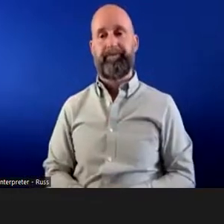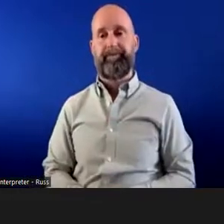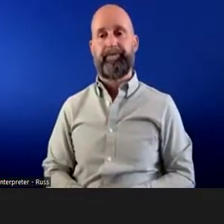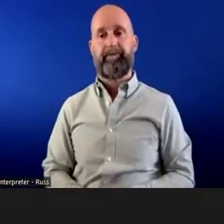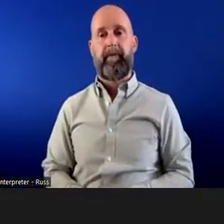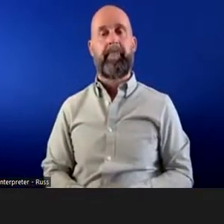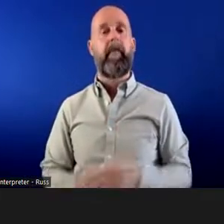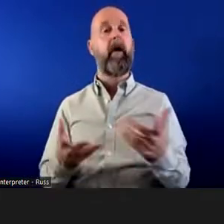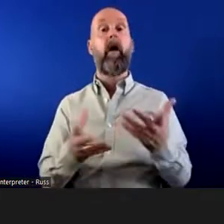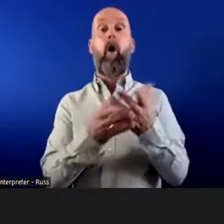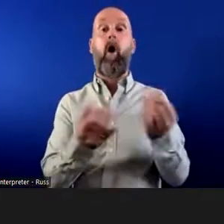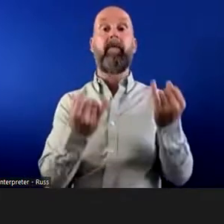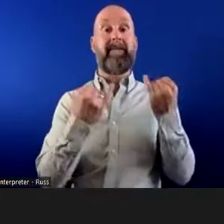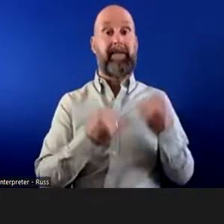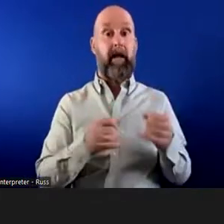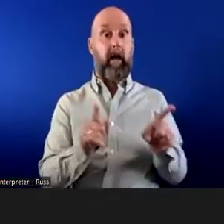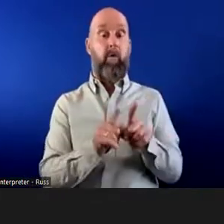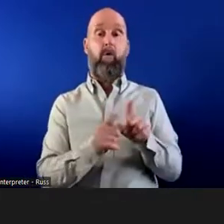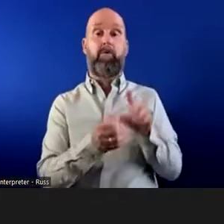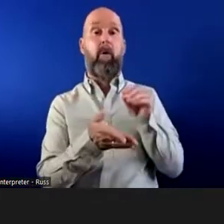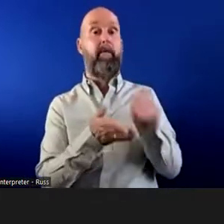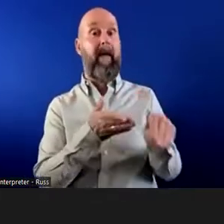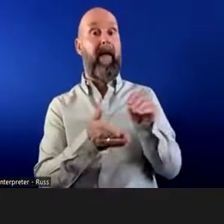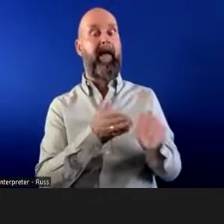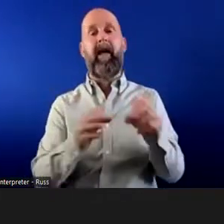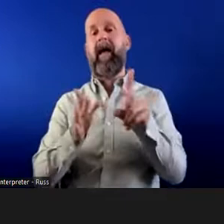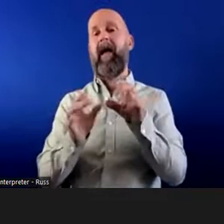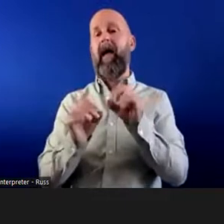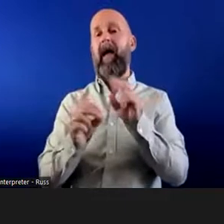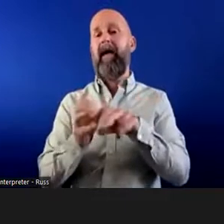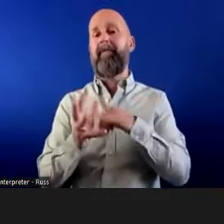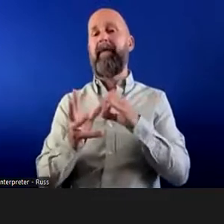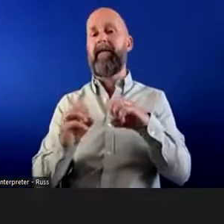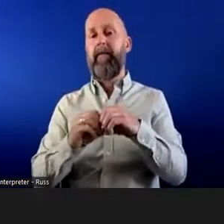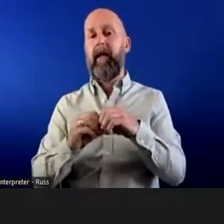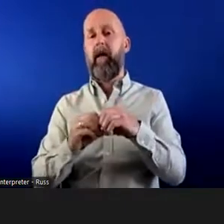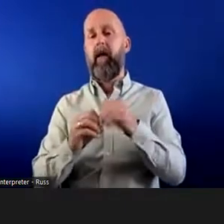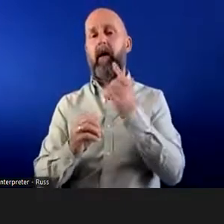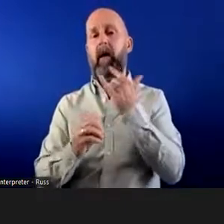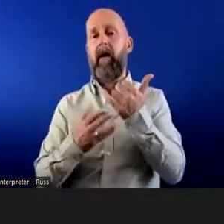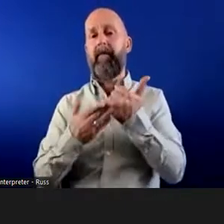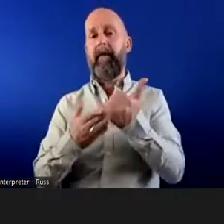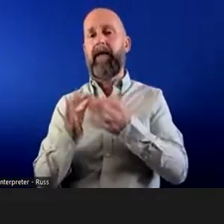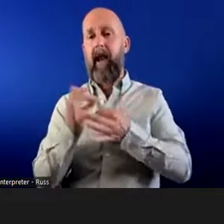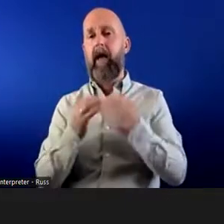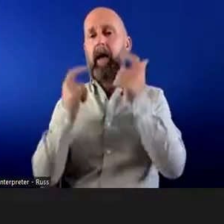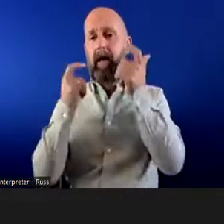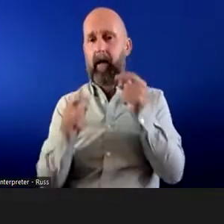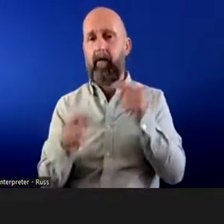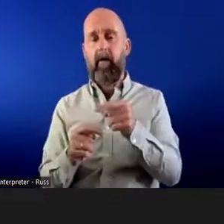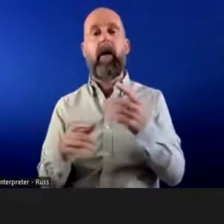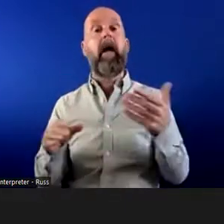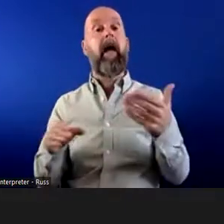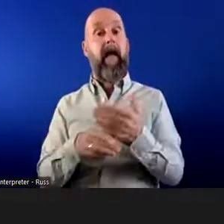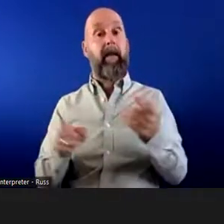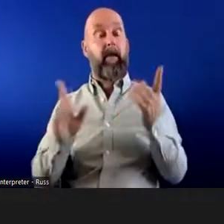Managing sick leave and pay, this is something we deal with a lot on the FSB legal advice line, and essentially employers must